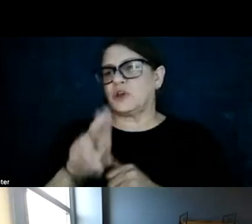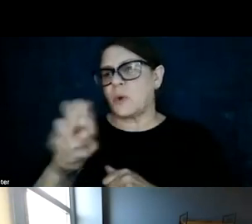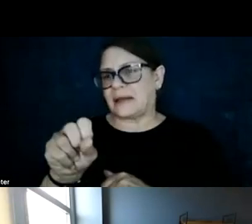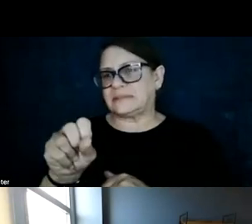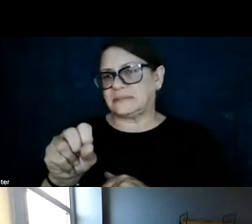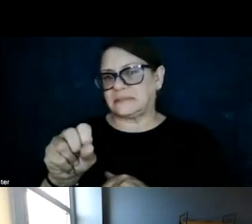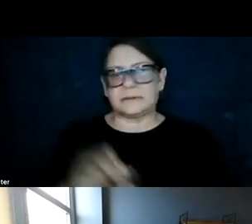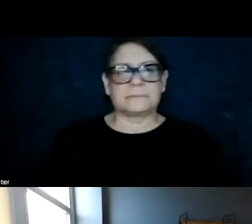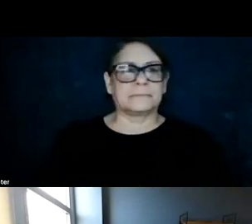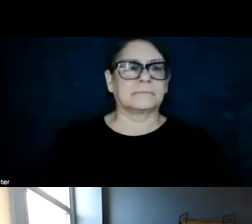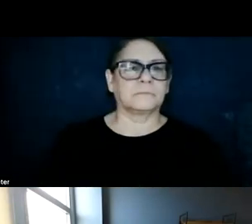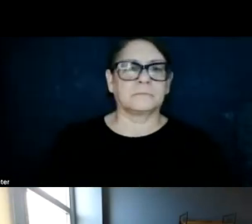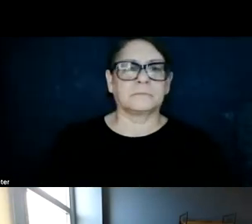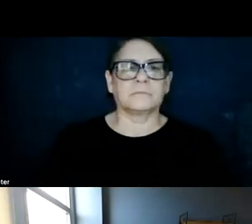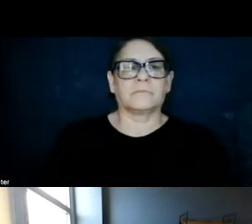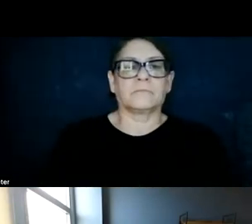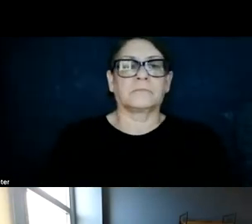.T., this long-term strategy.